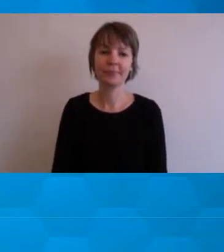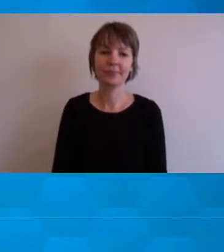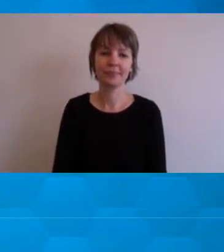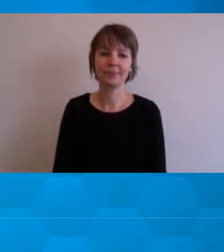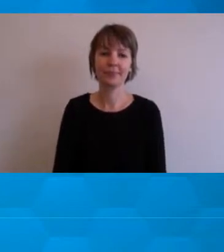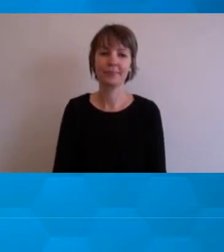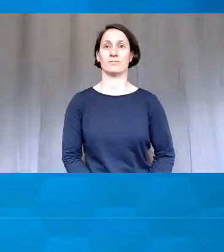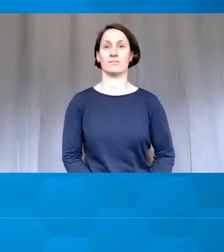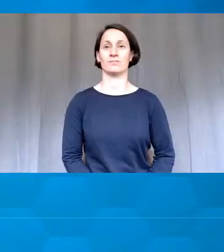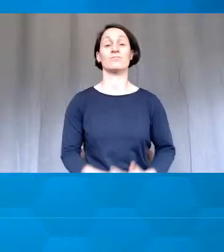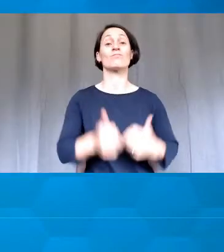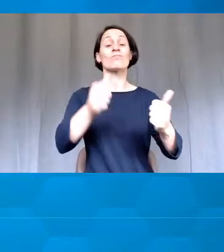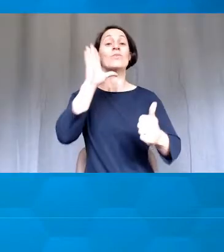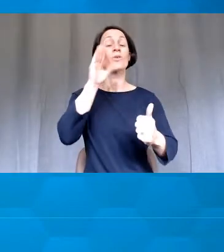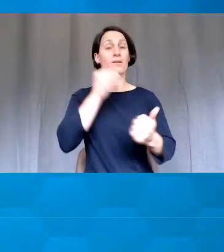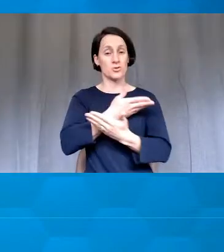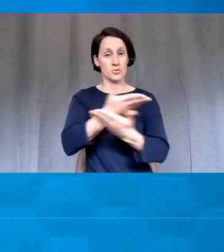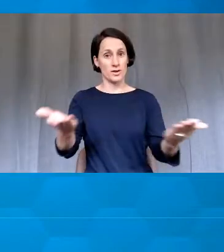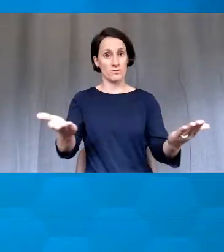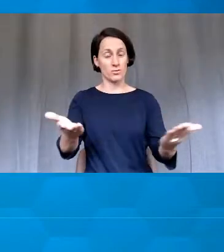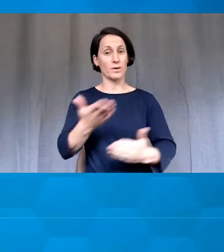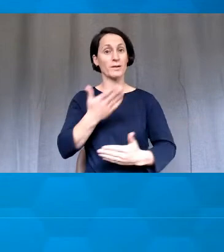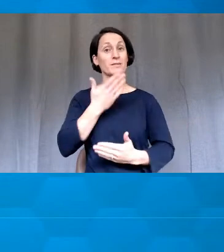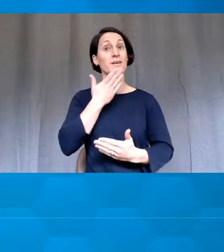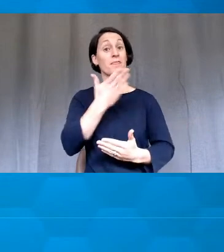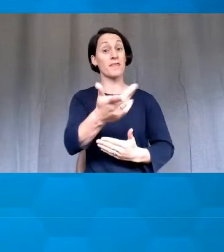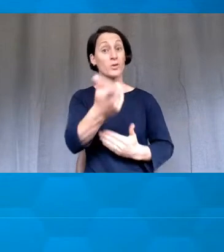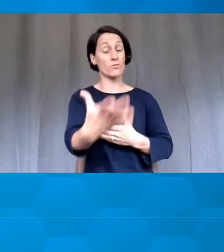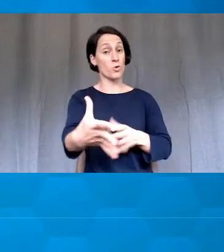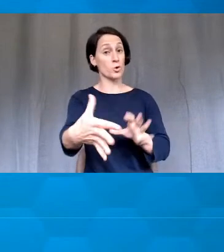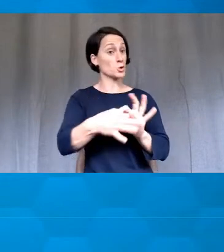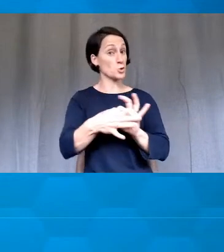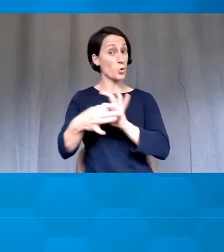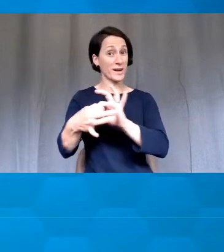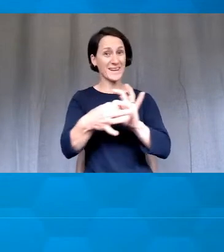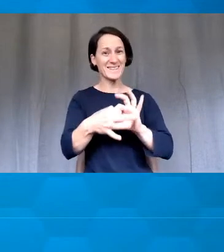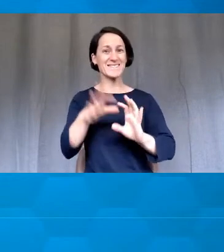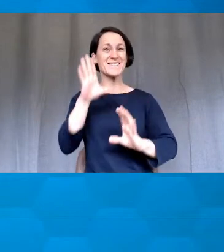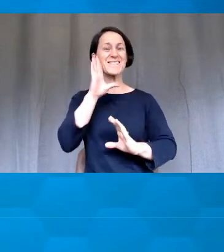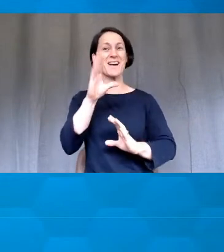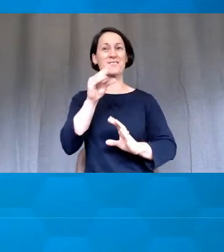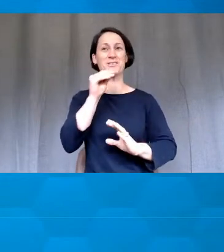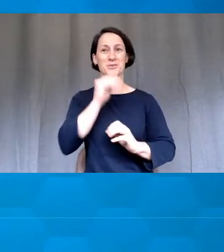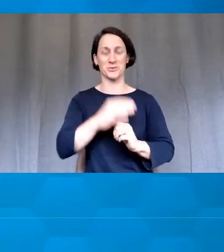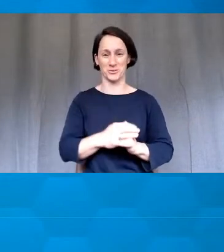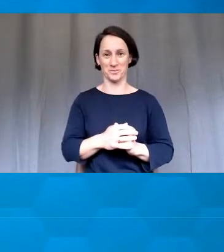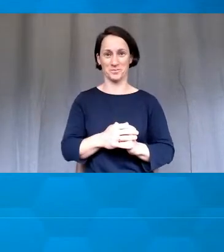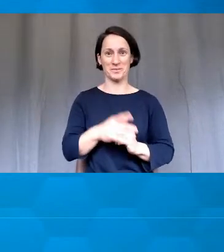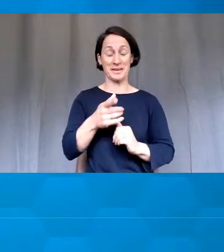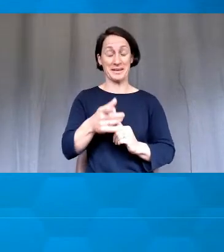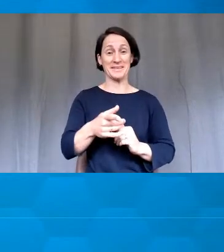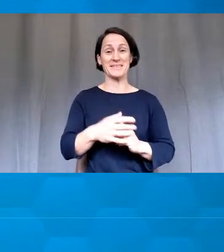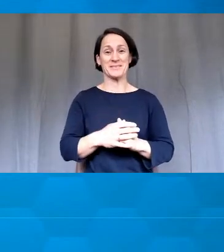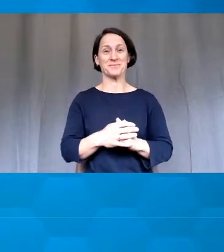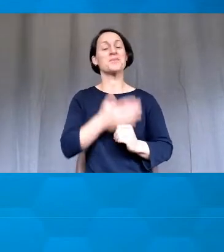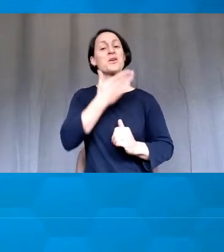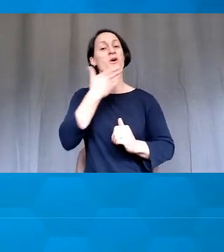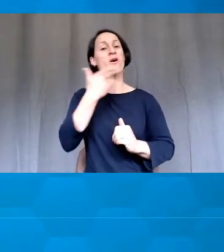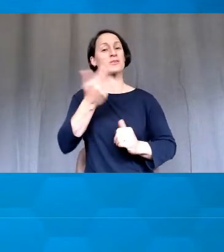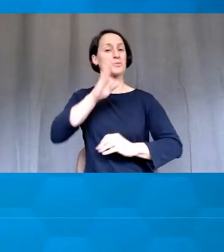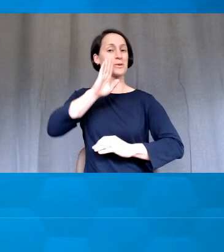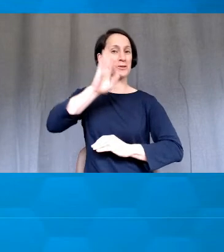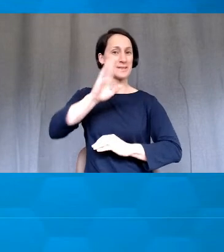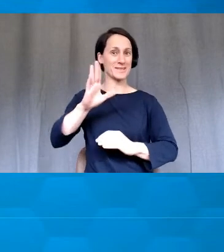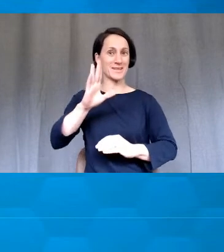Good afternoon, everyone, and thank you for joining all of us this afternoon. It's certainly novel to be presenting online, and I'd wish